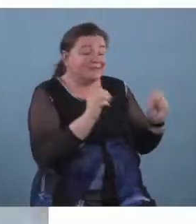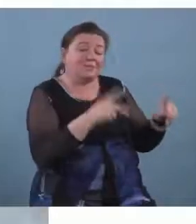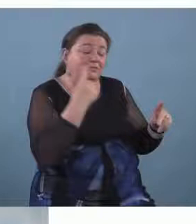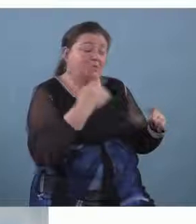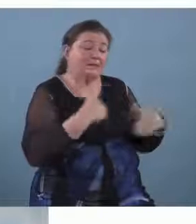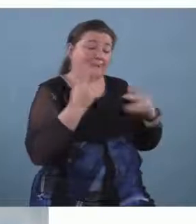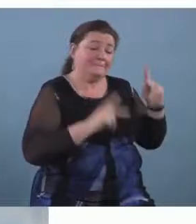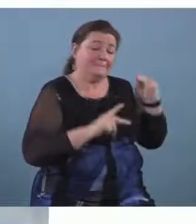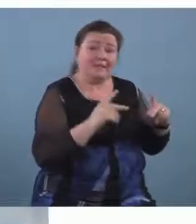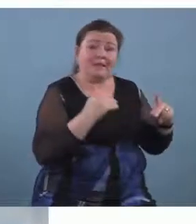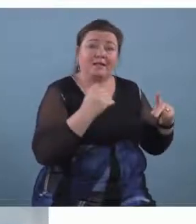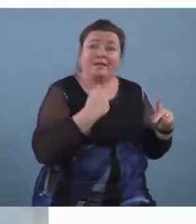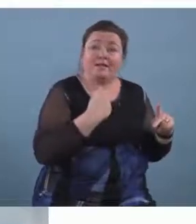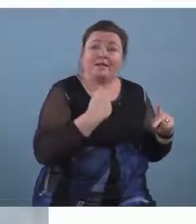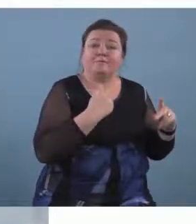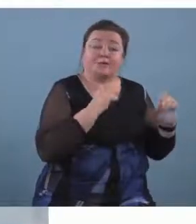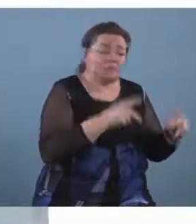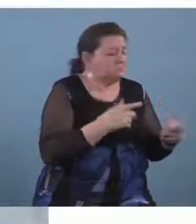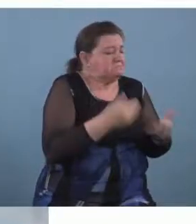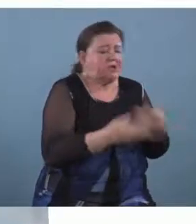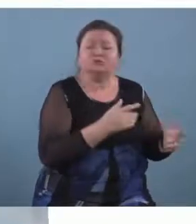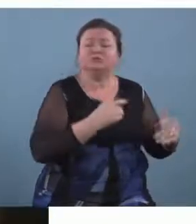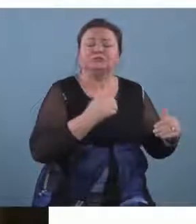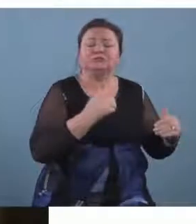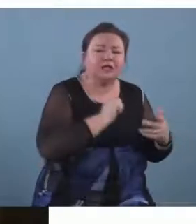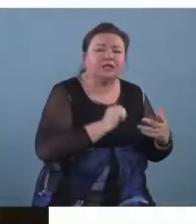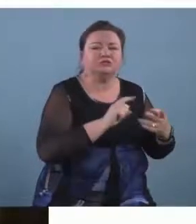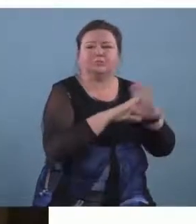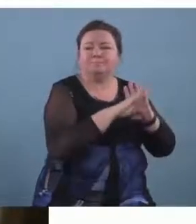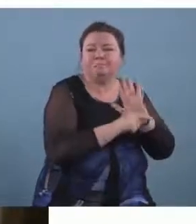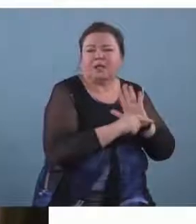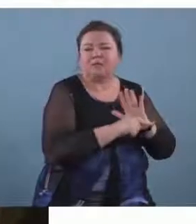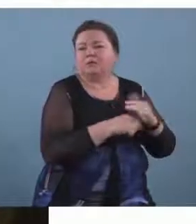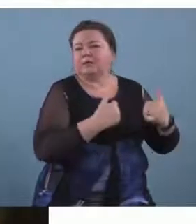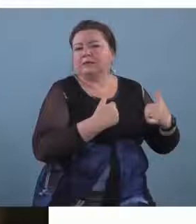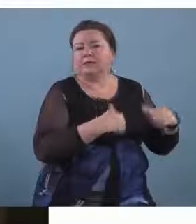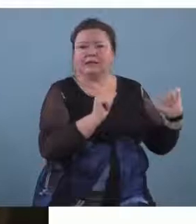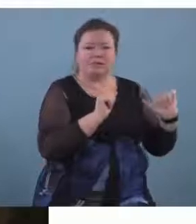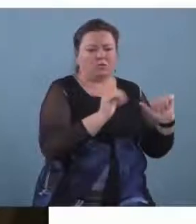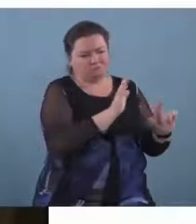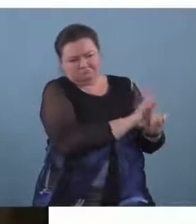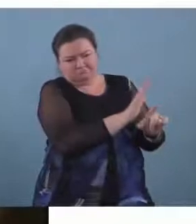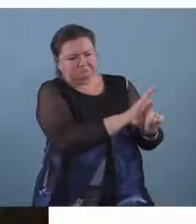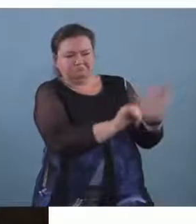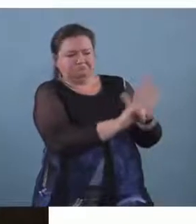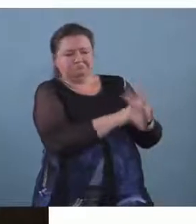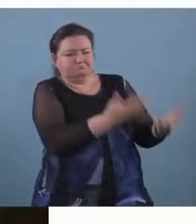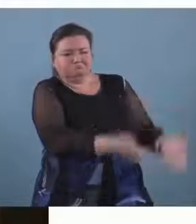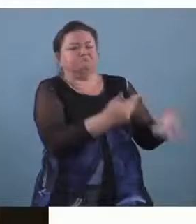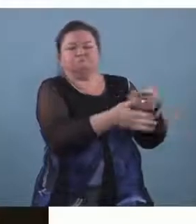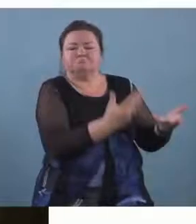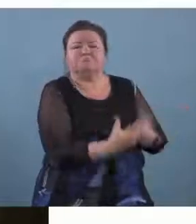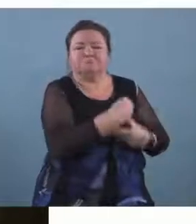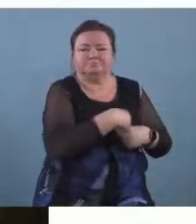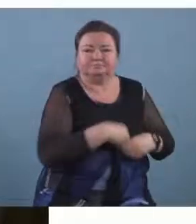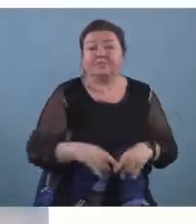regardless of their age their background or in terms of what their particular needs are i can play sessions are going to be